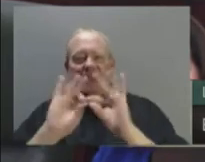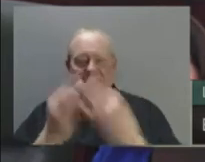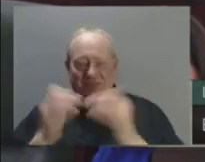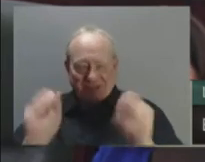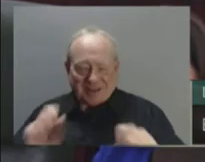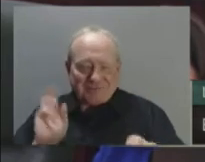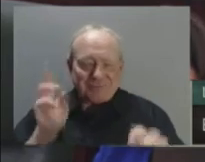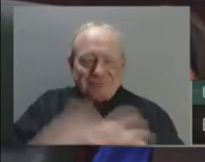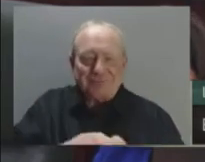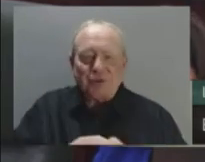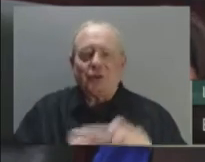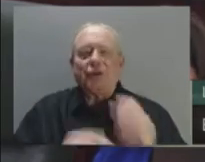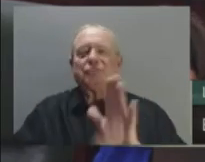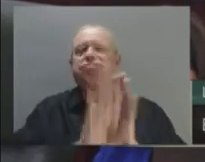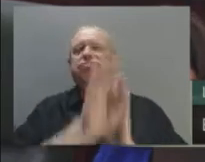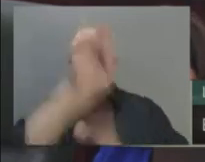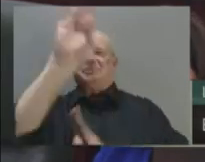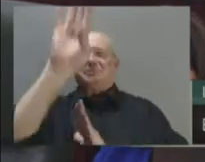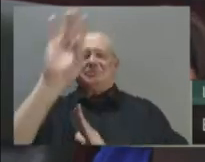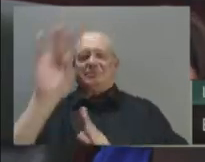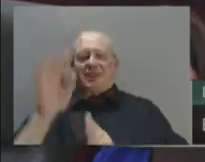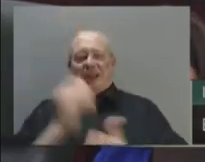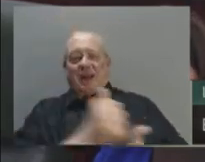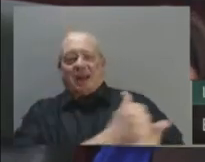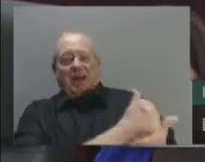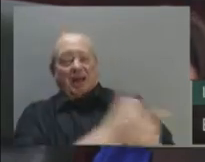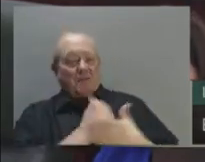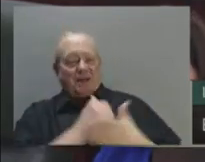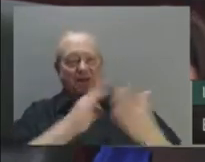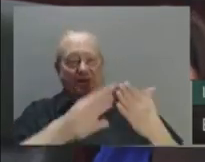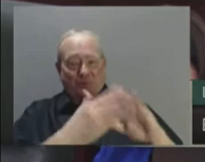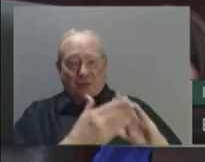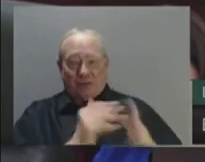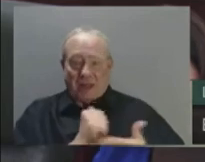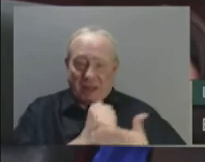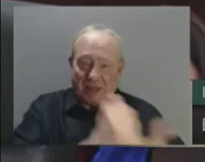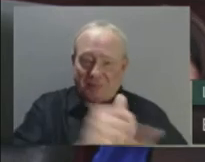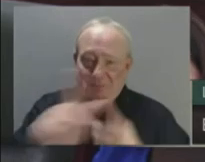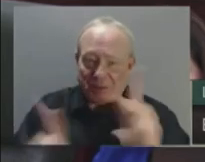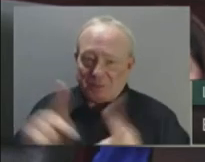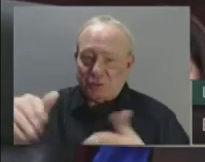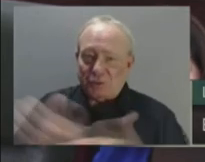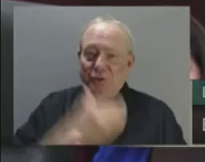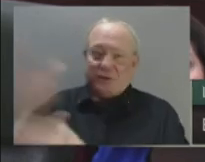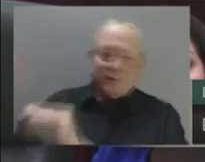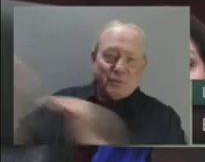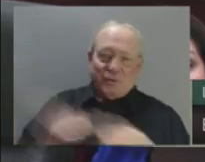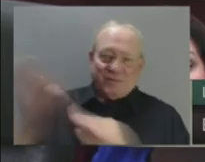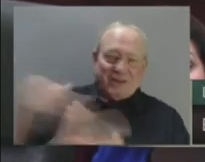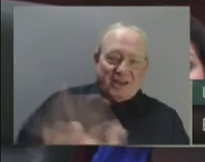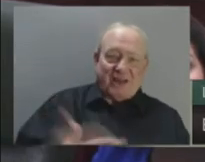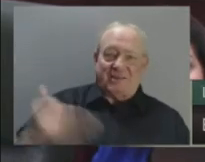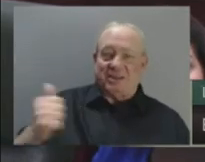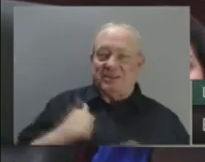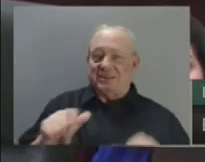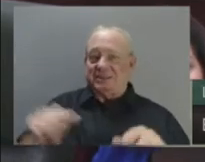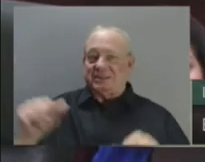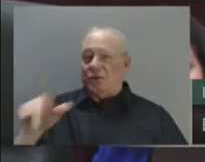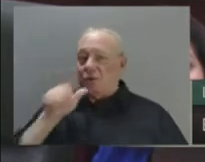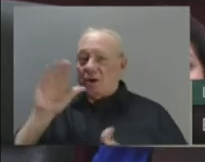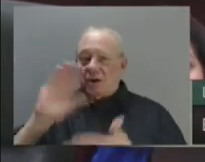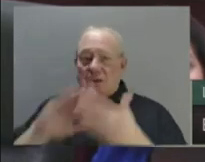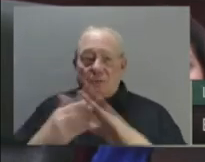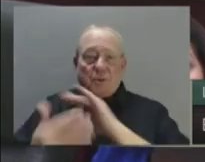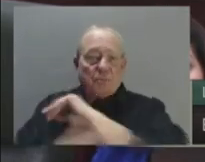to their neighbor, to newcomers, or to those in their community who are less fortunate. I would like to thank the MLA for Peace